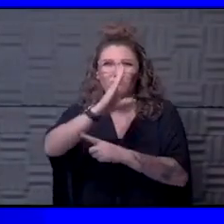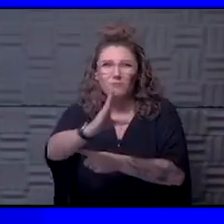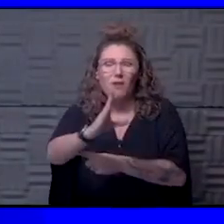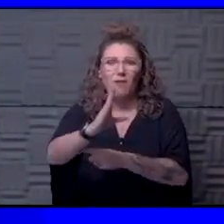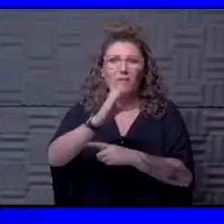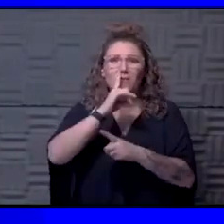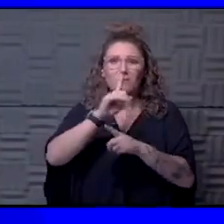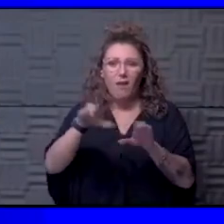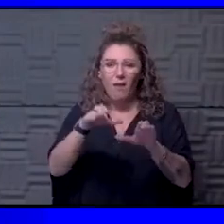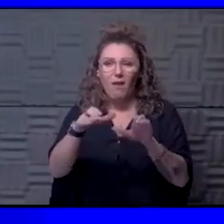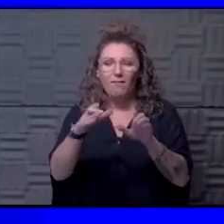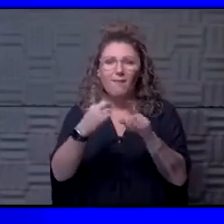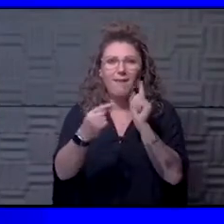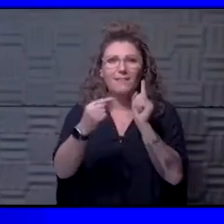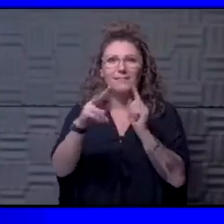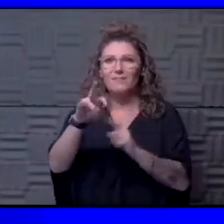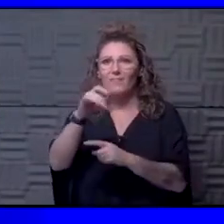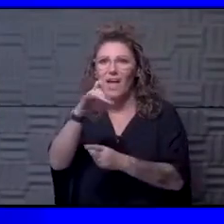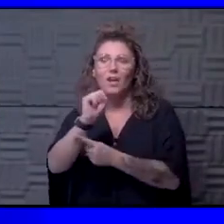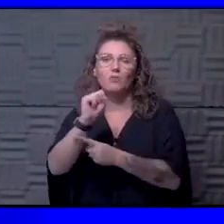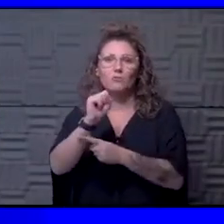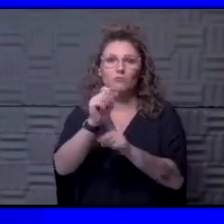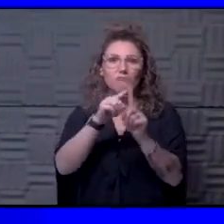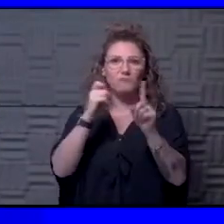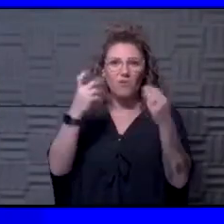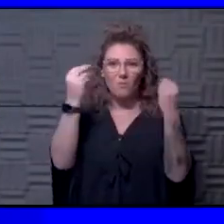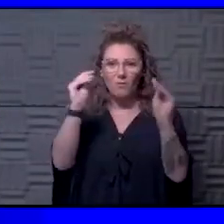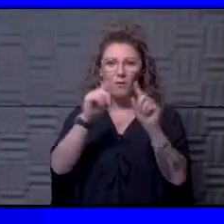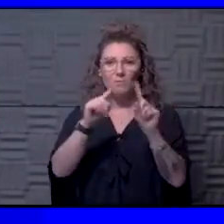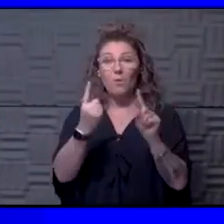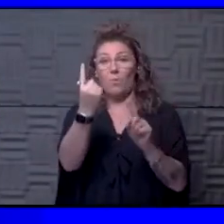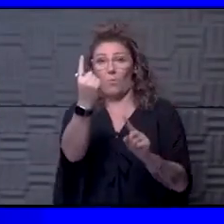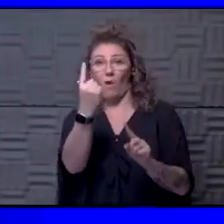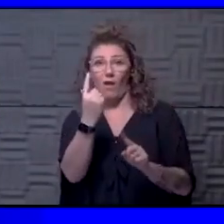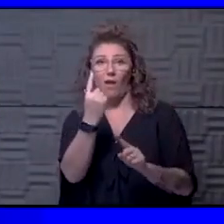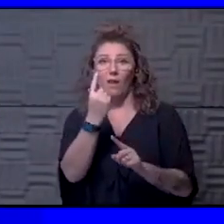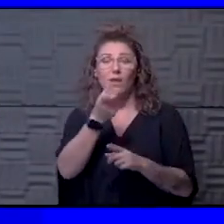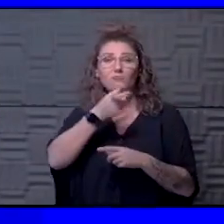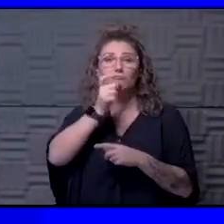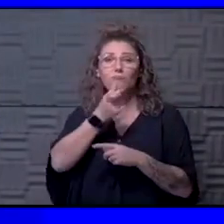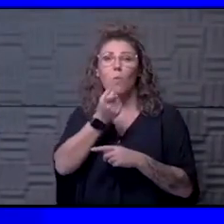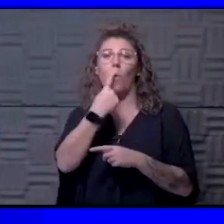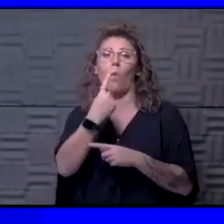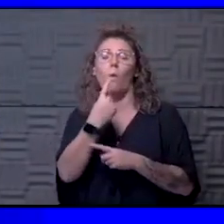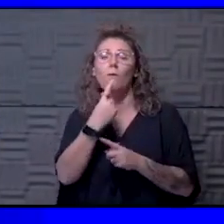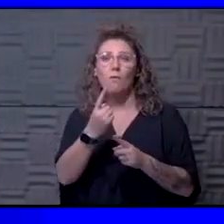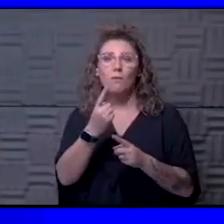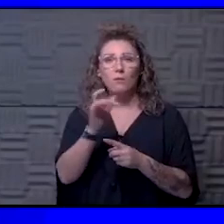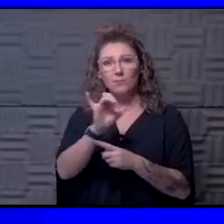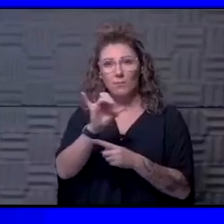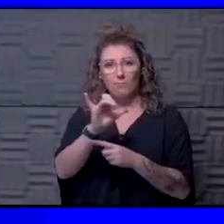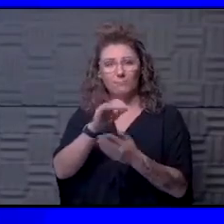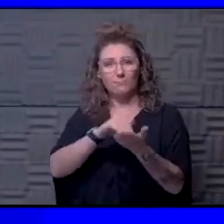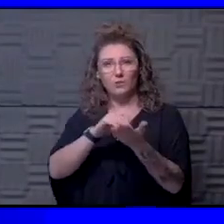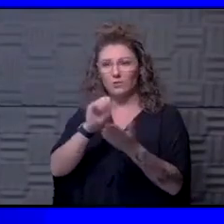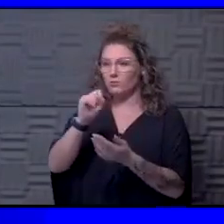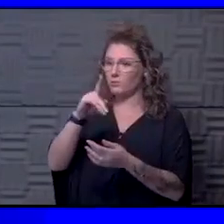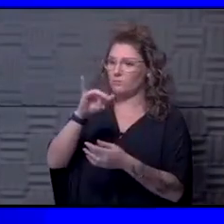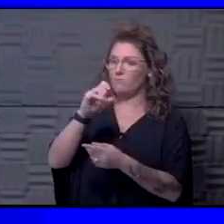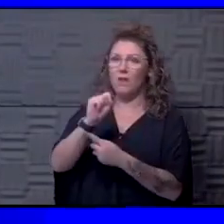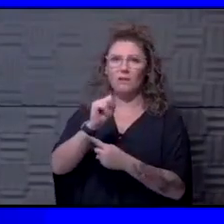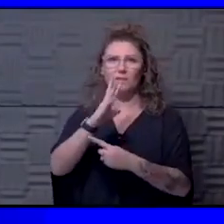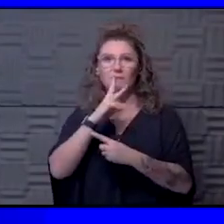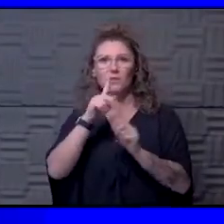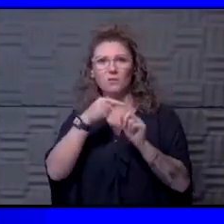antivirals that are coming to market. Uh, but one of these is this oral, uh, drug, just as Dr. Spikes was talking about that, um,